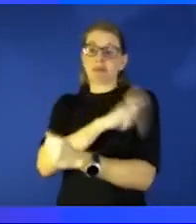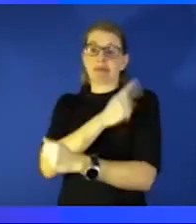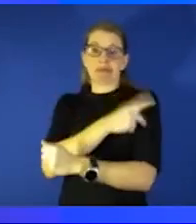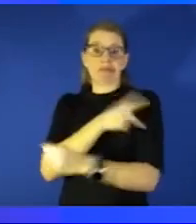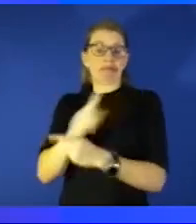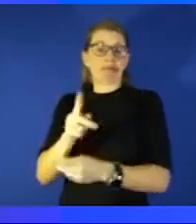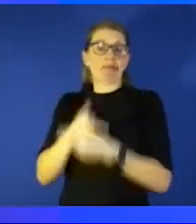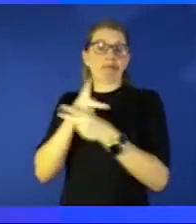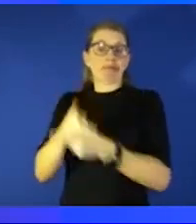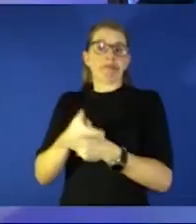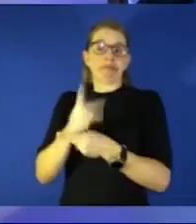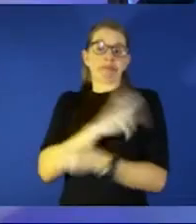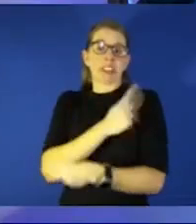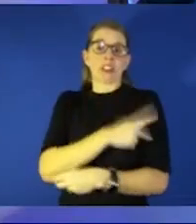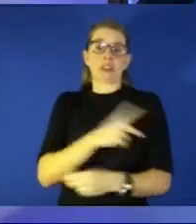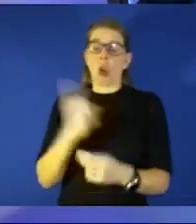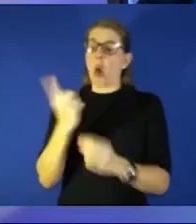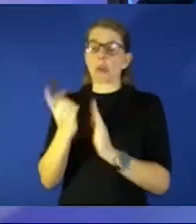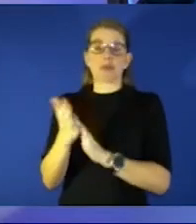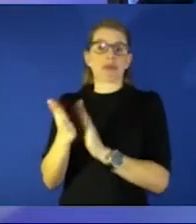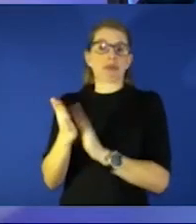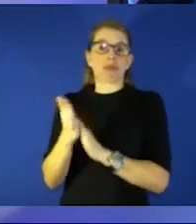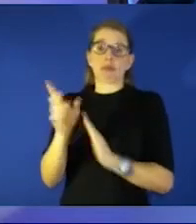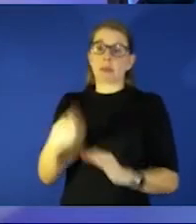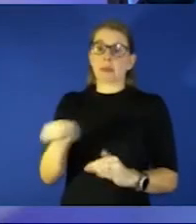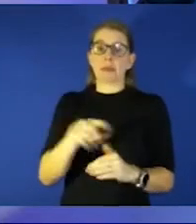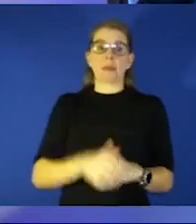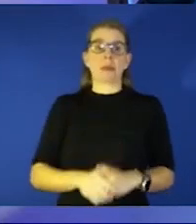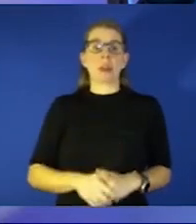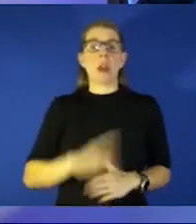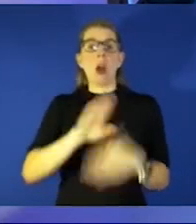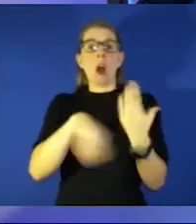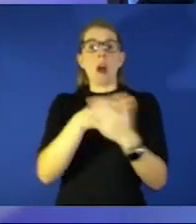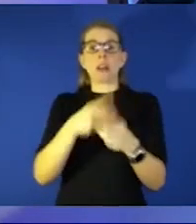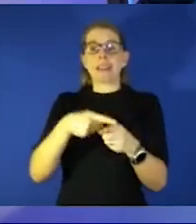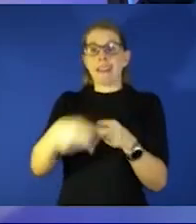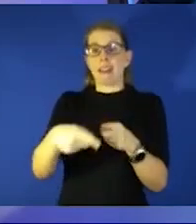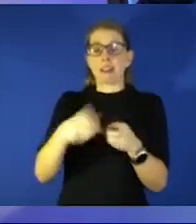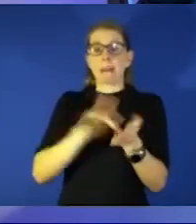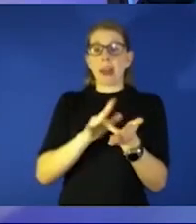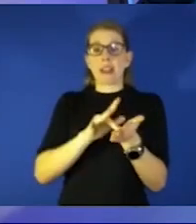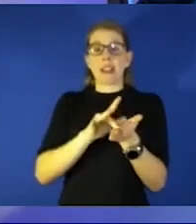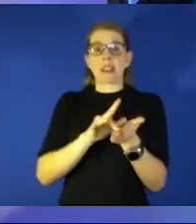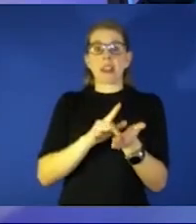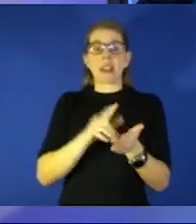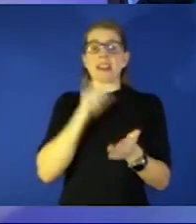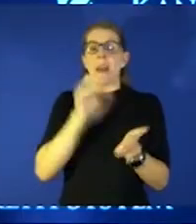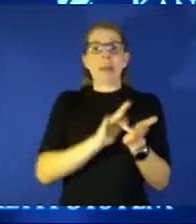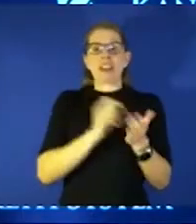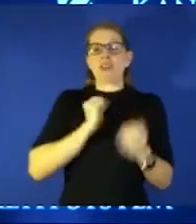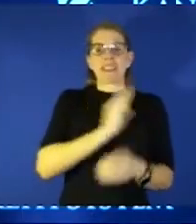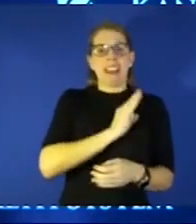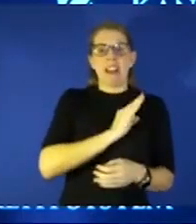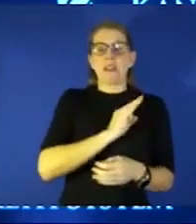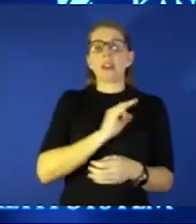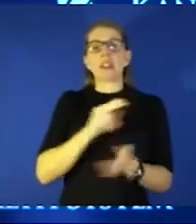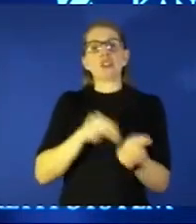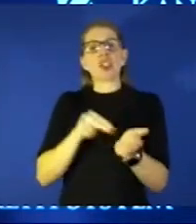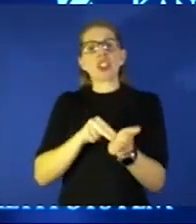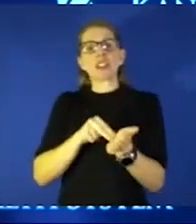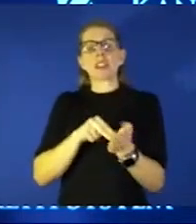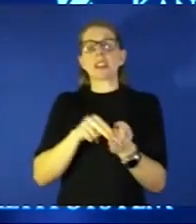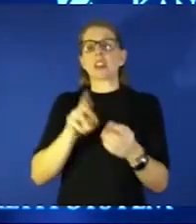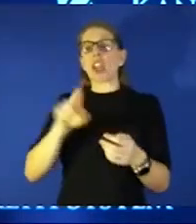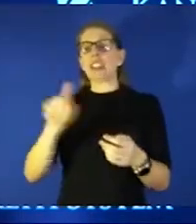them for that yeah I think of all the areas of medicine it's not the medical staff it's really the nursing staff and our RT staff who are and